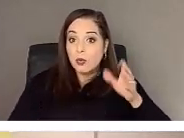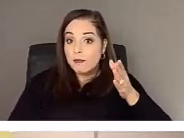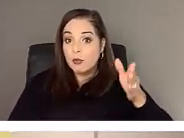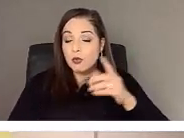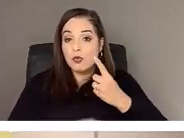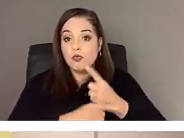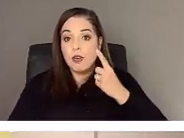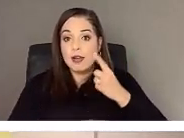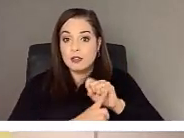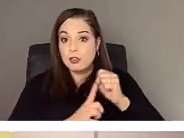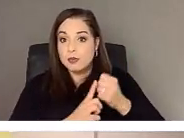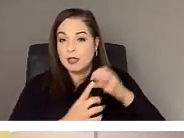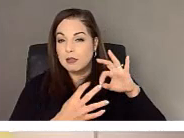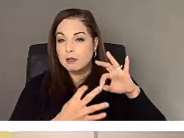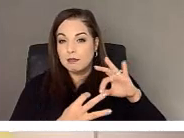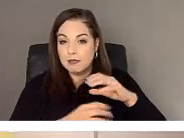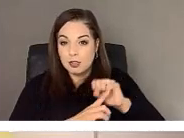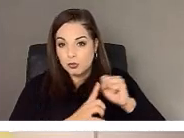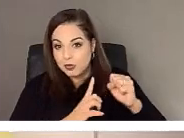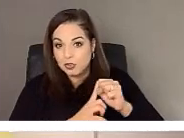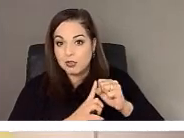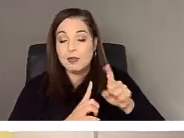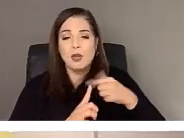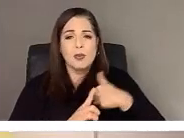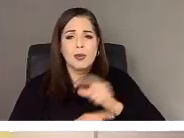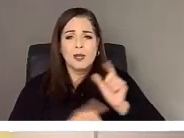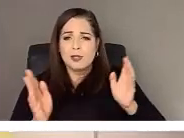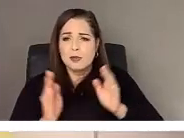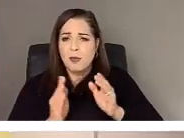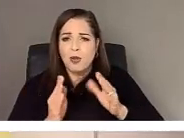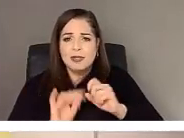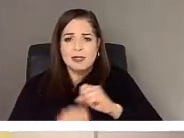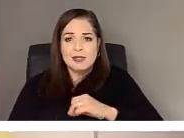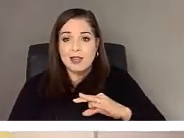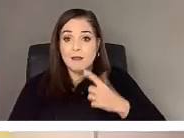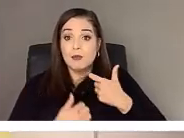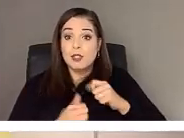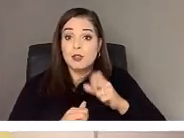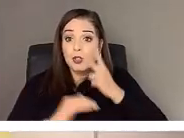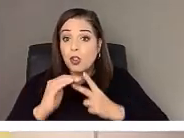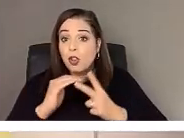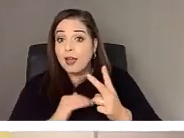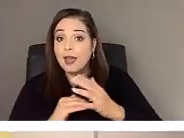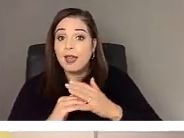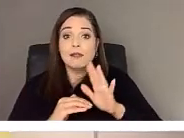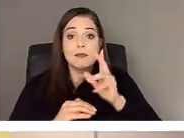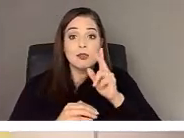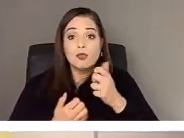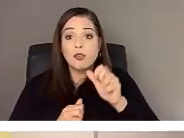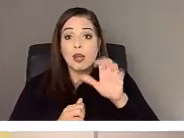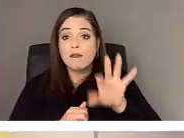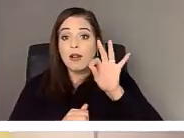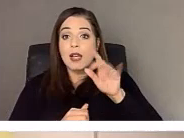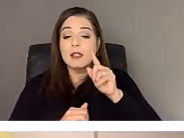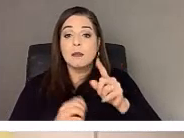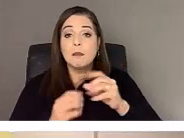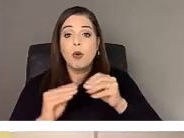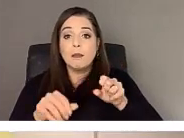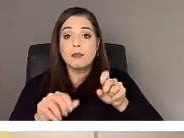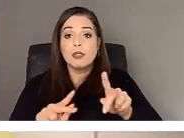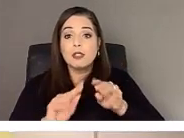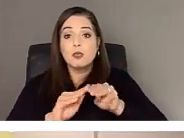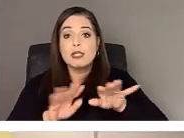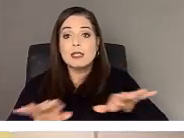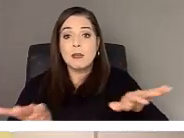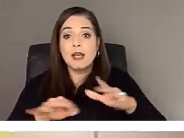circumstances. We're a fairly small staff, but we try to look ahead to find opportunities to expand our products. And